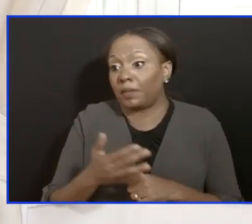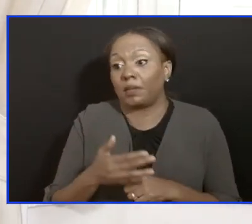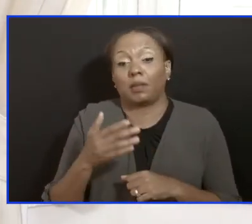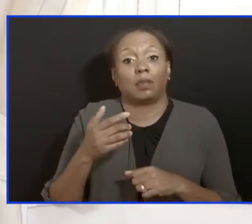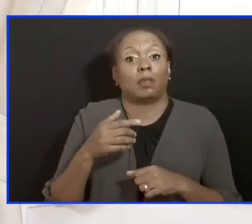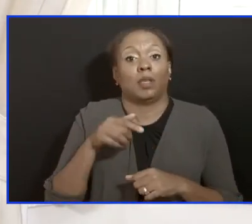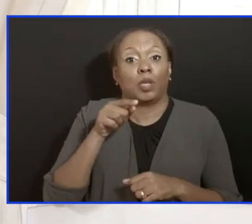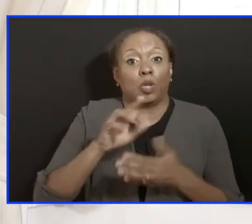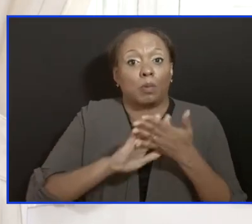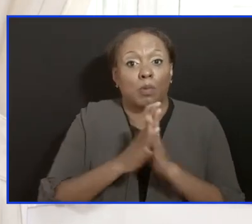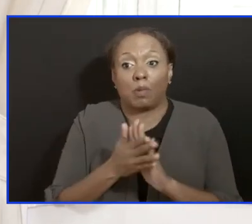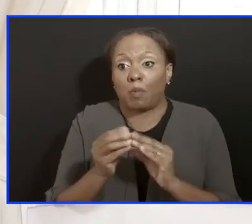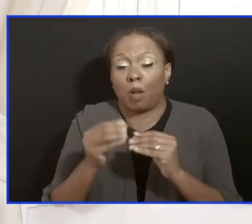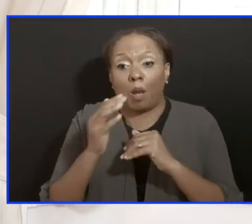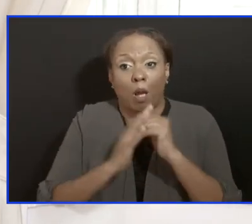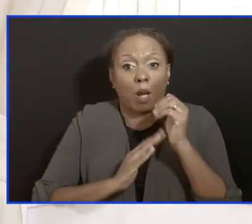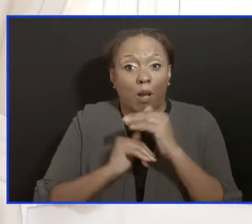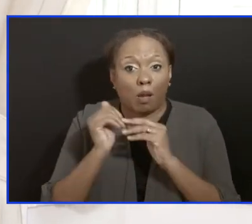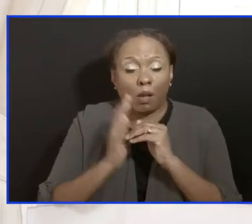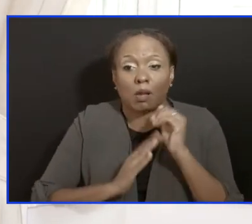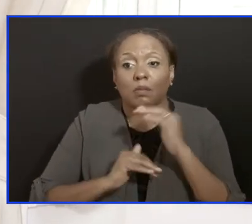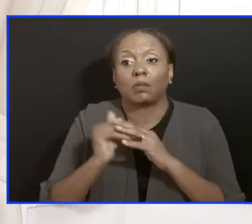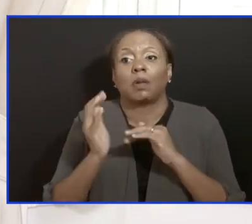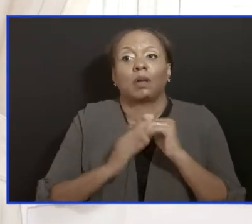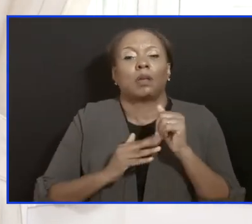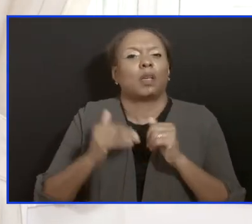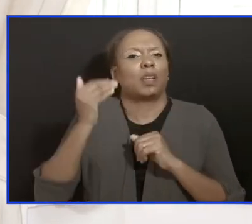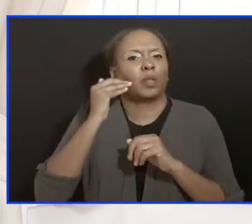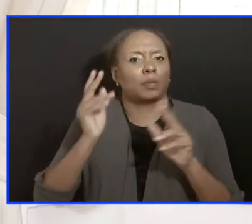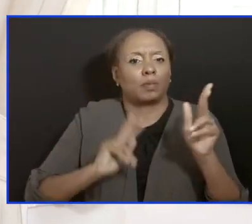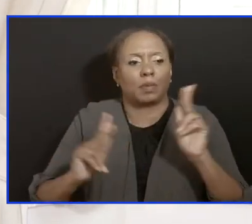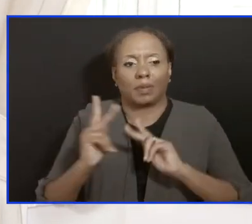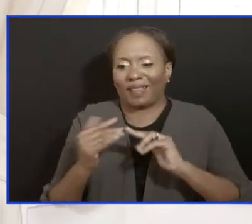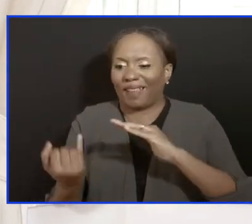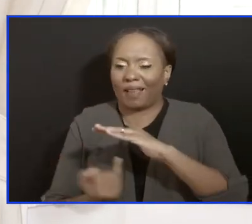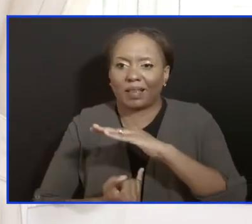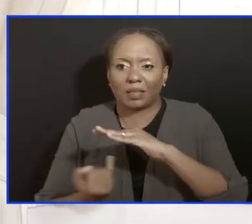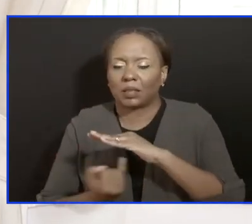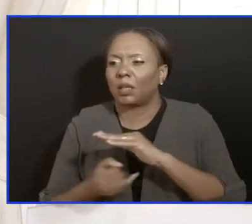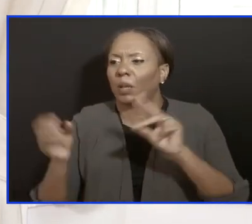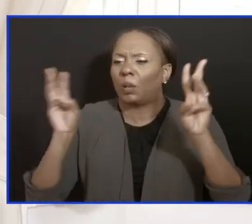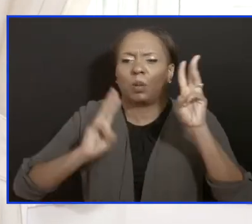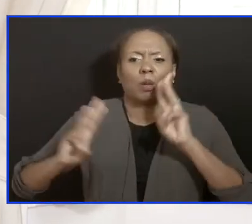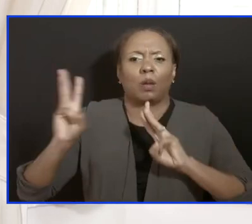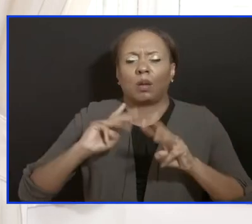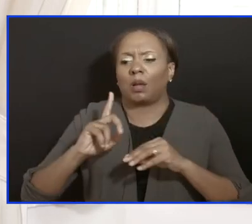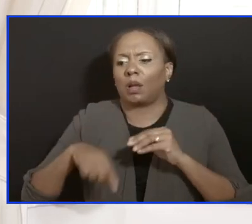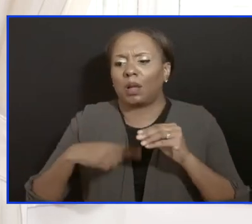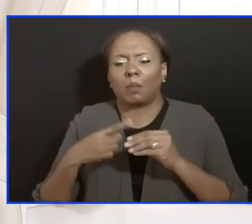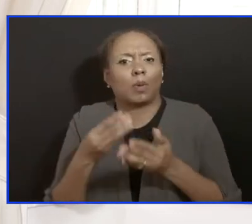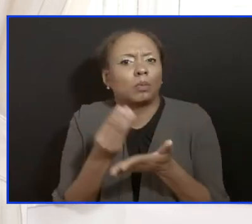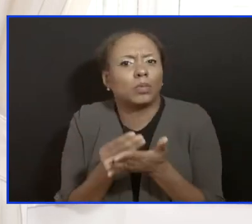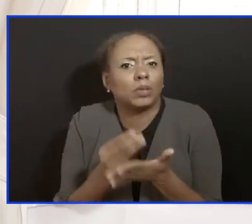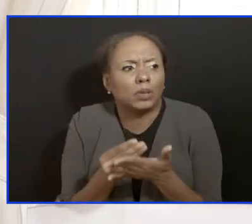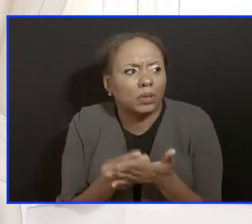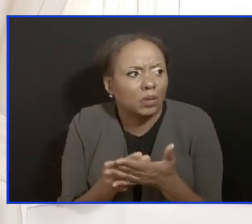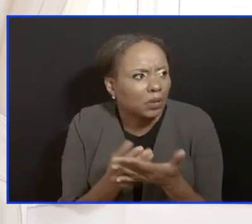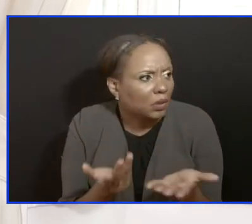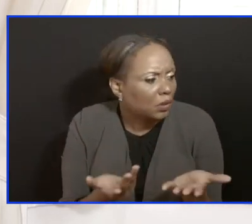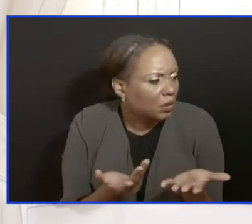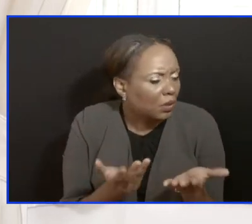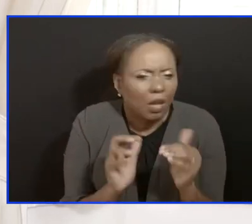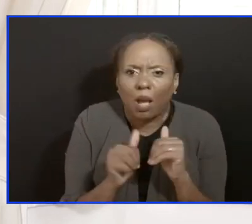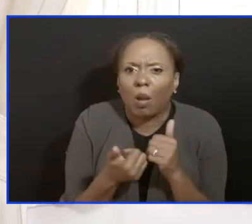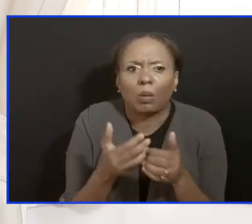I know this is quite a difficult time for those who are in isolation. They're concerned about how their needs will be met. And I